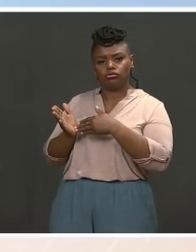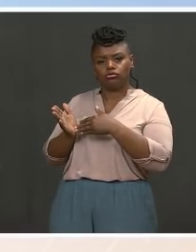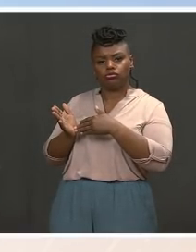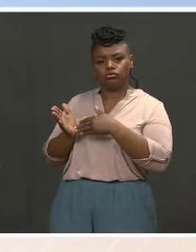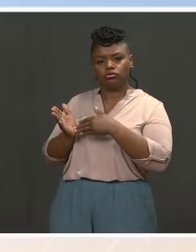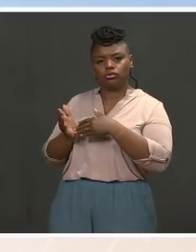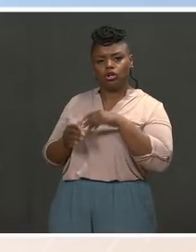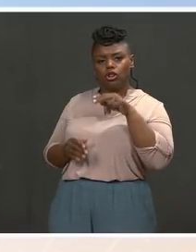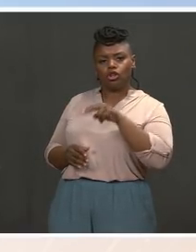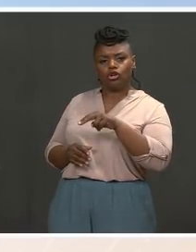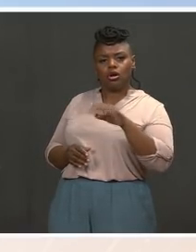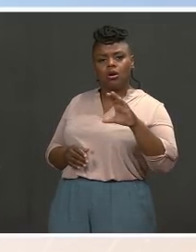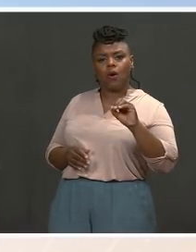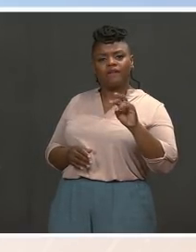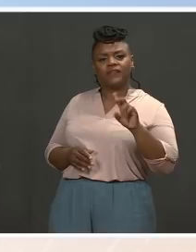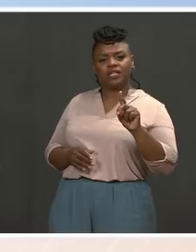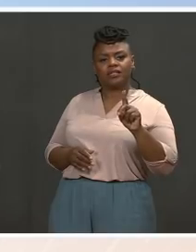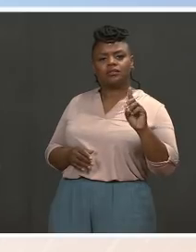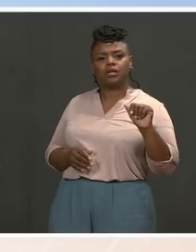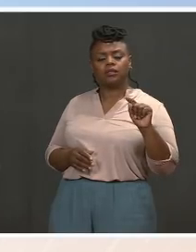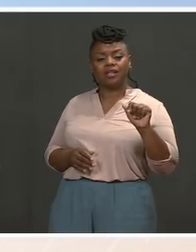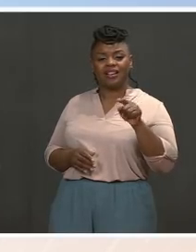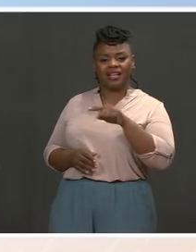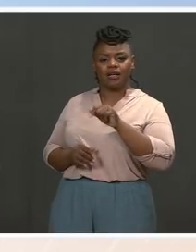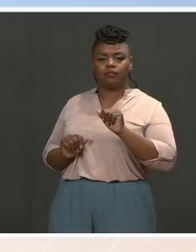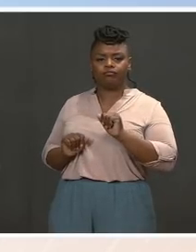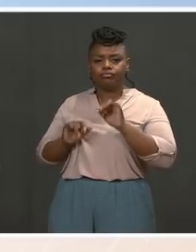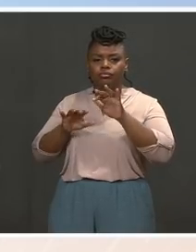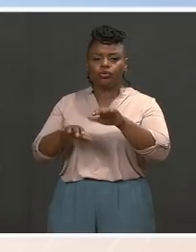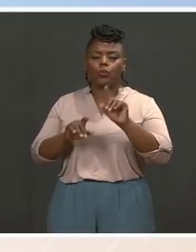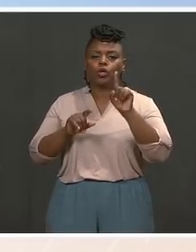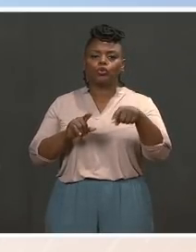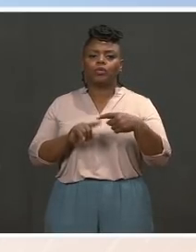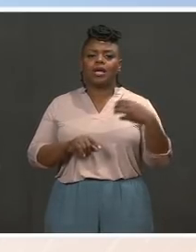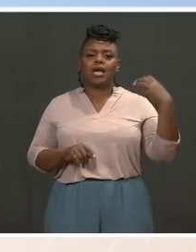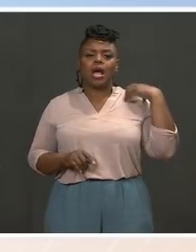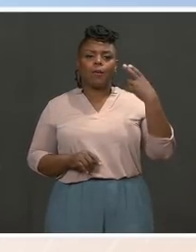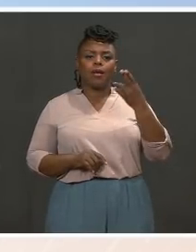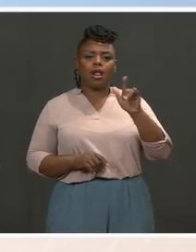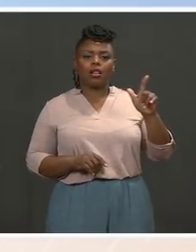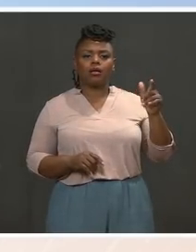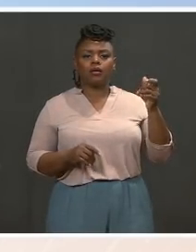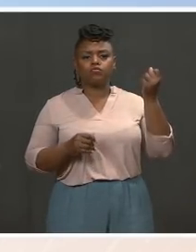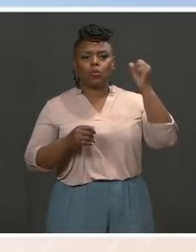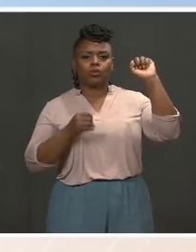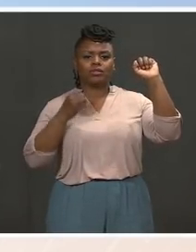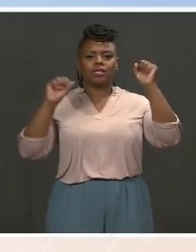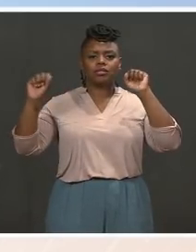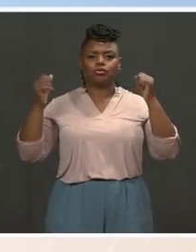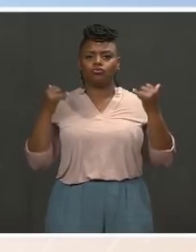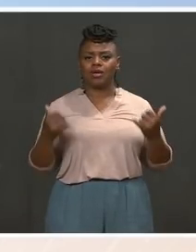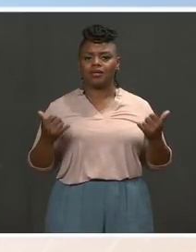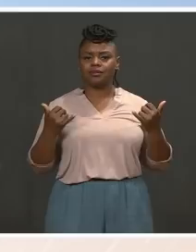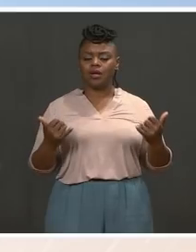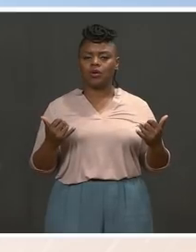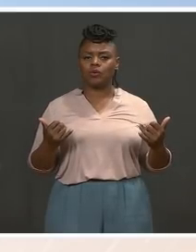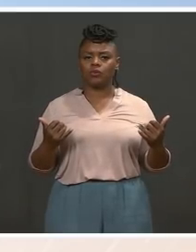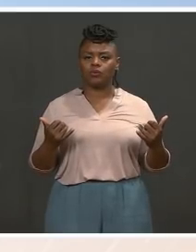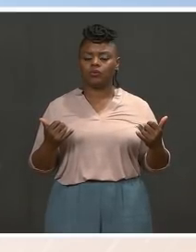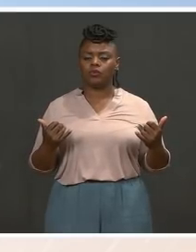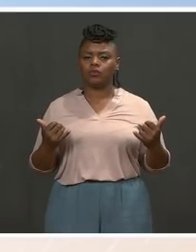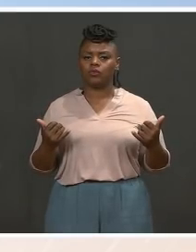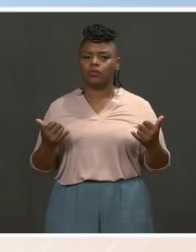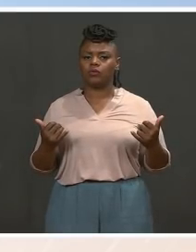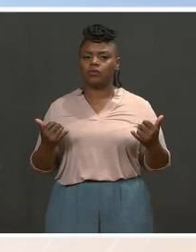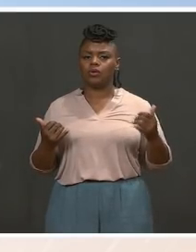protesting against and demanding elimination of country quota for green cards. I know the White House